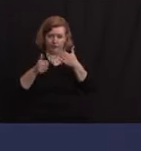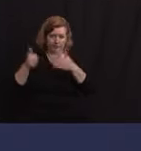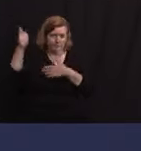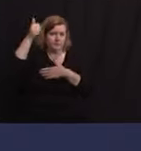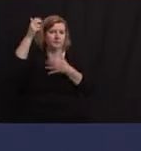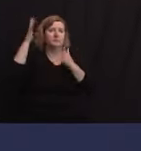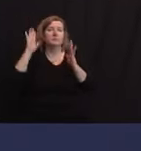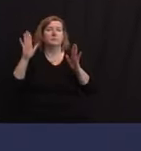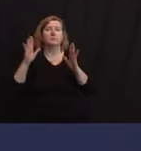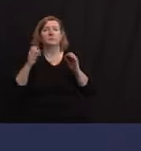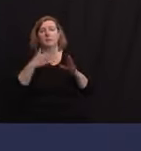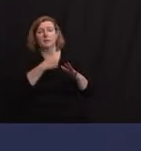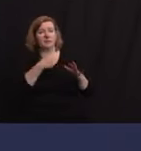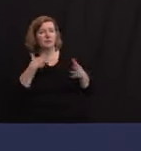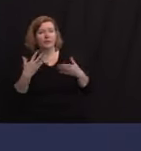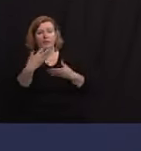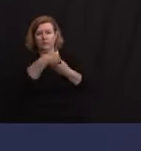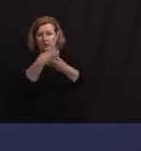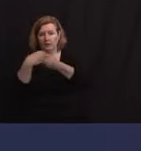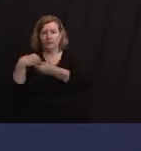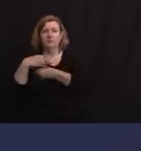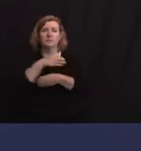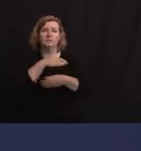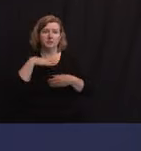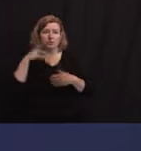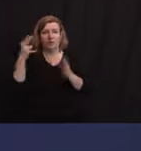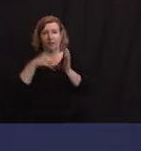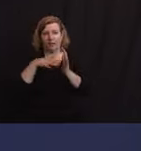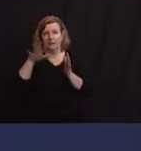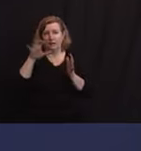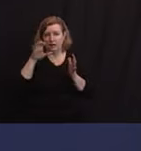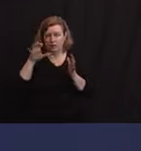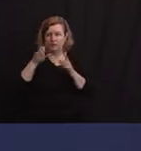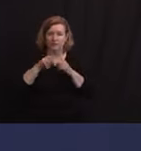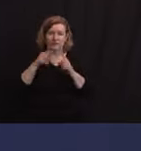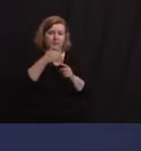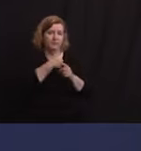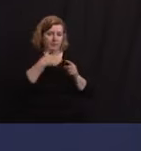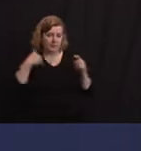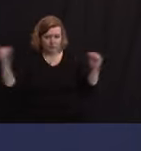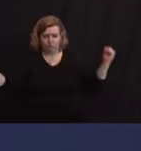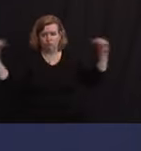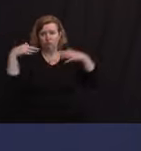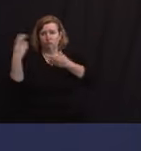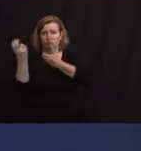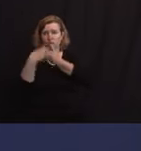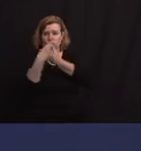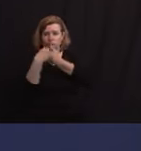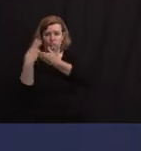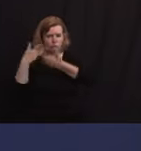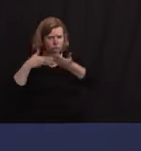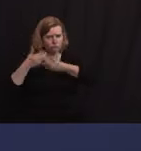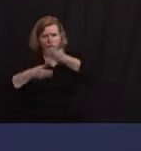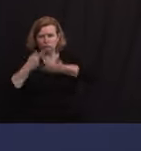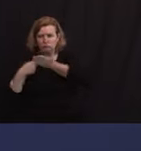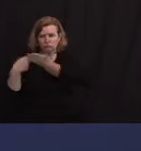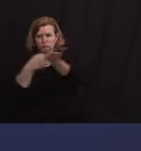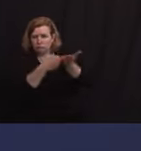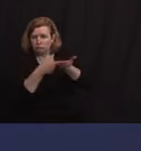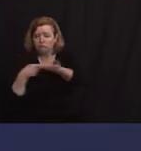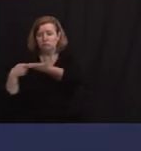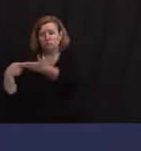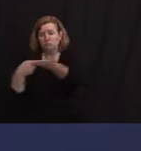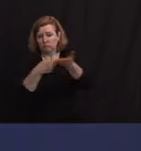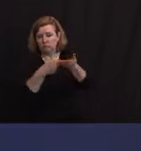council these days? 3,500 members that are in a regular rotation of conversations